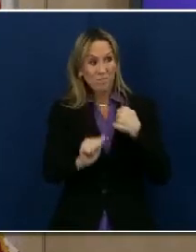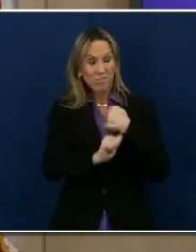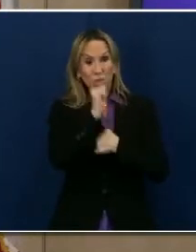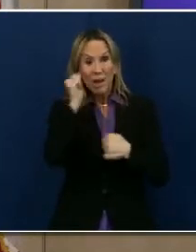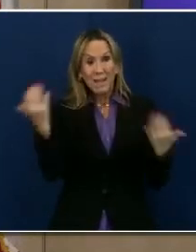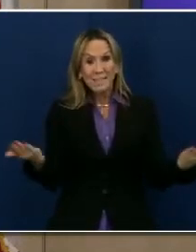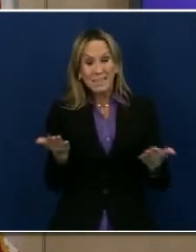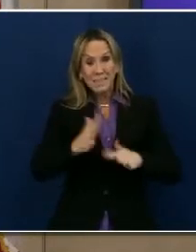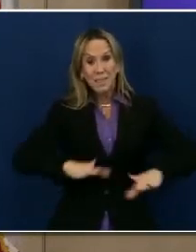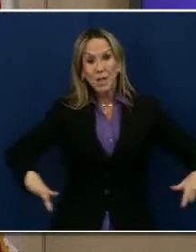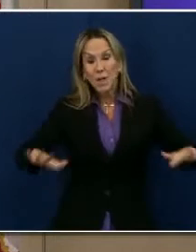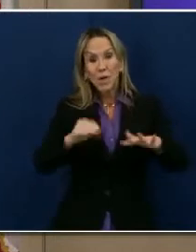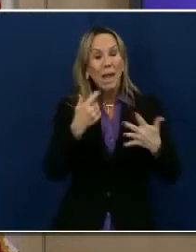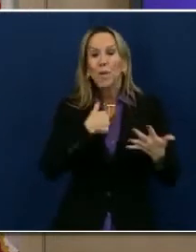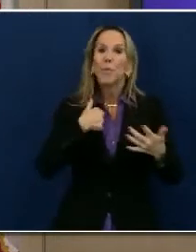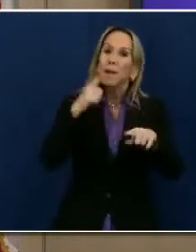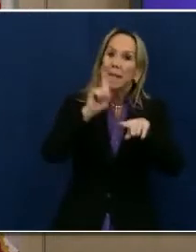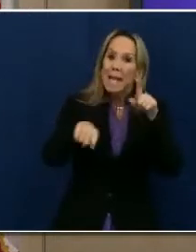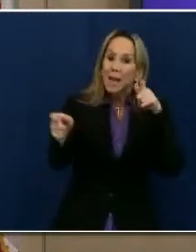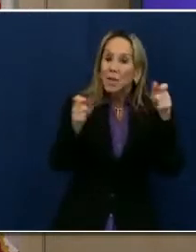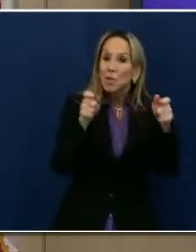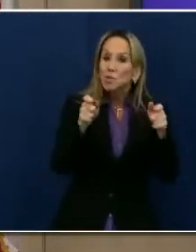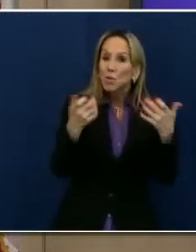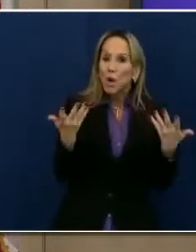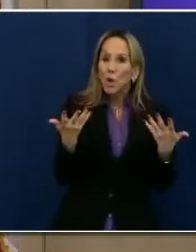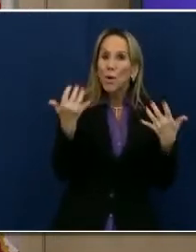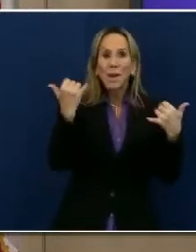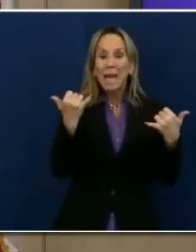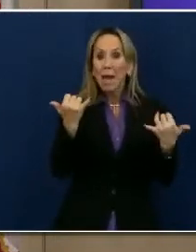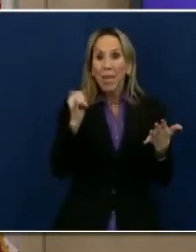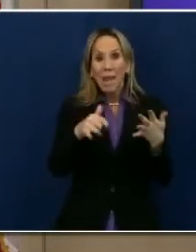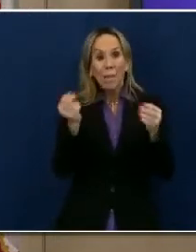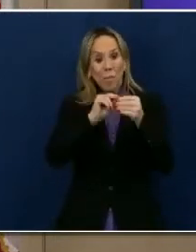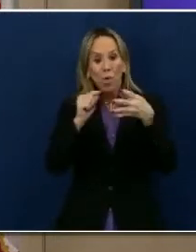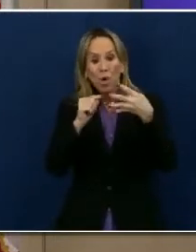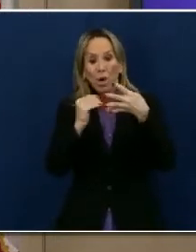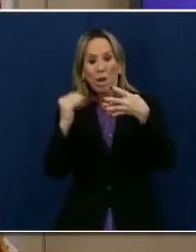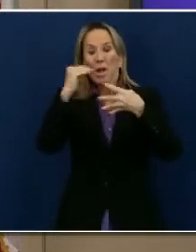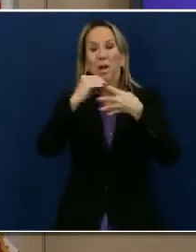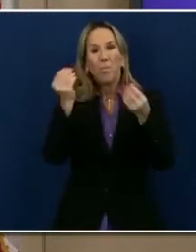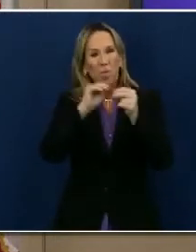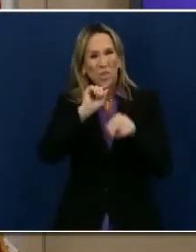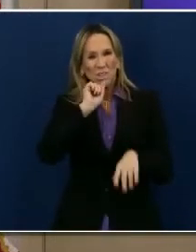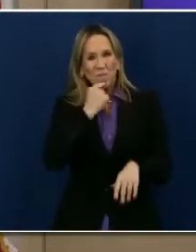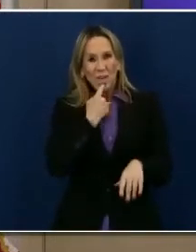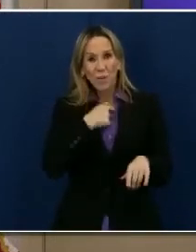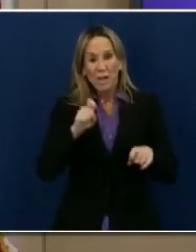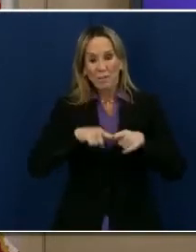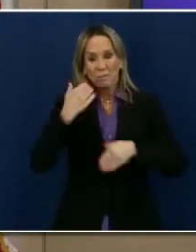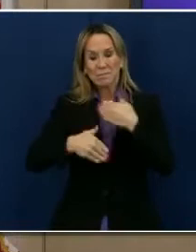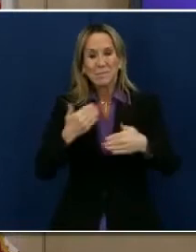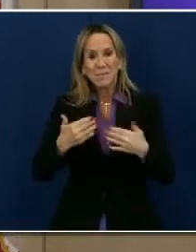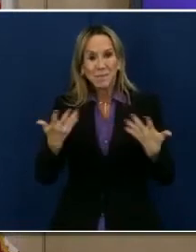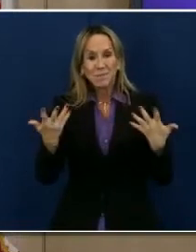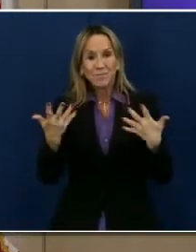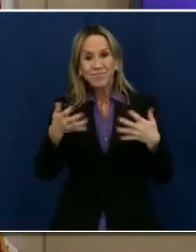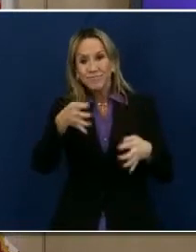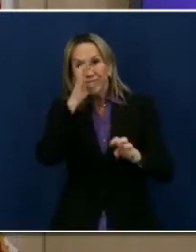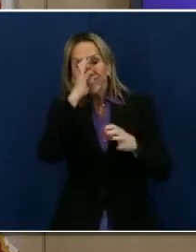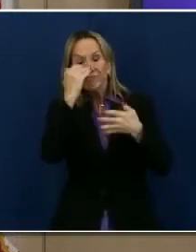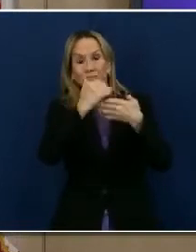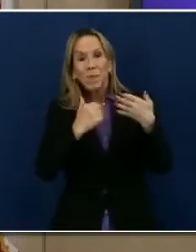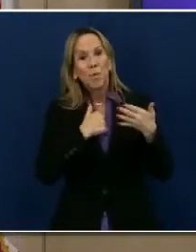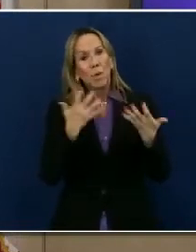something we get in control, it's something that could tip us into more severe actions. And we want to slow the spread. We want